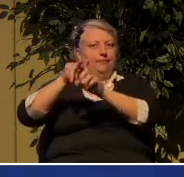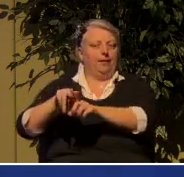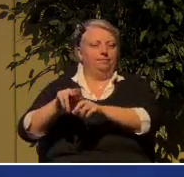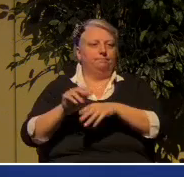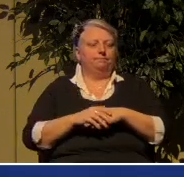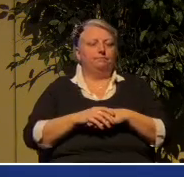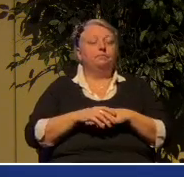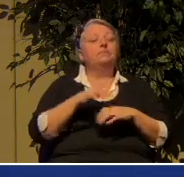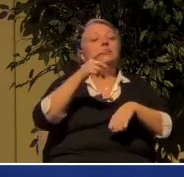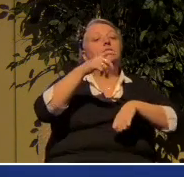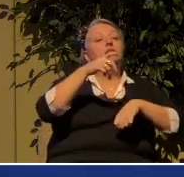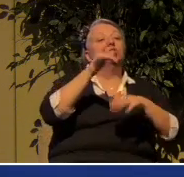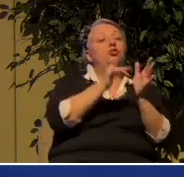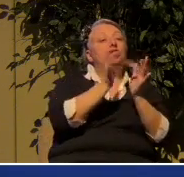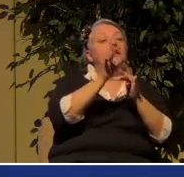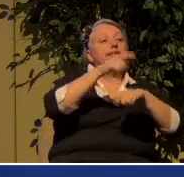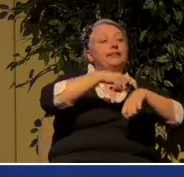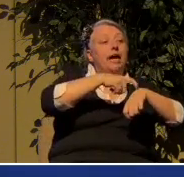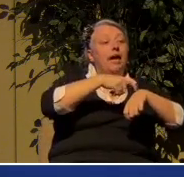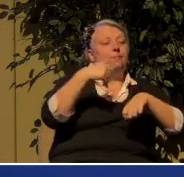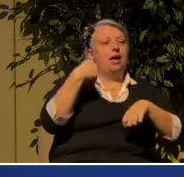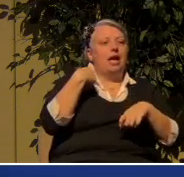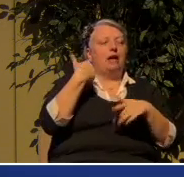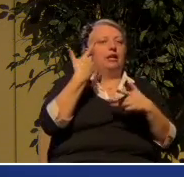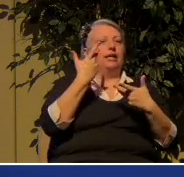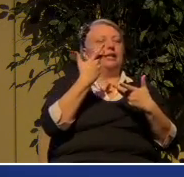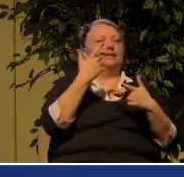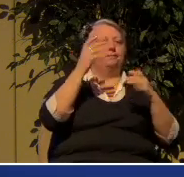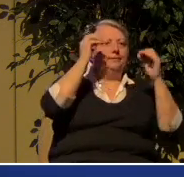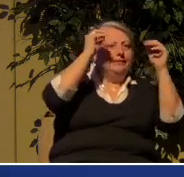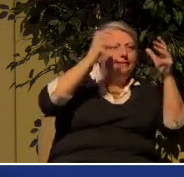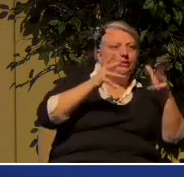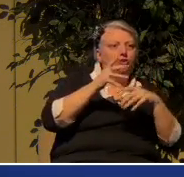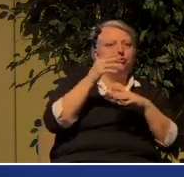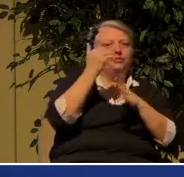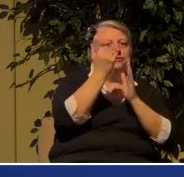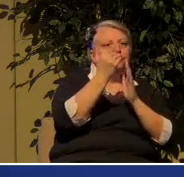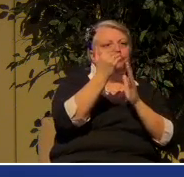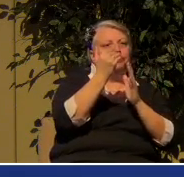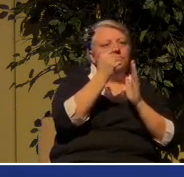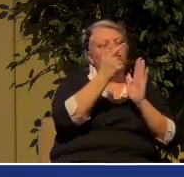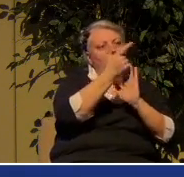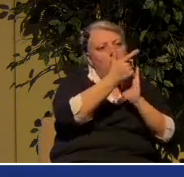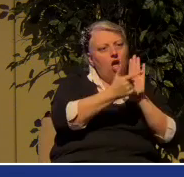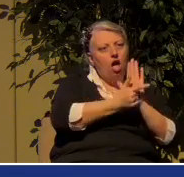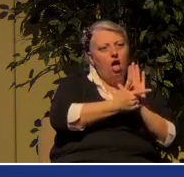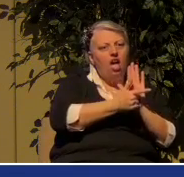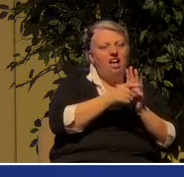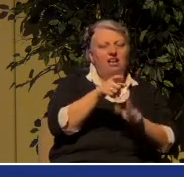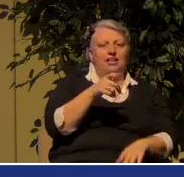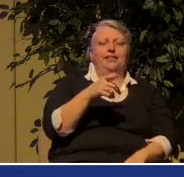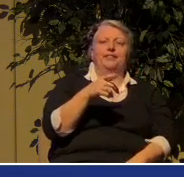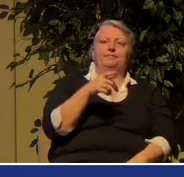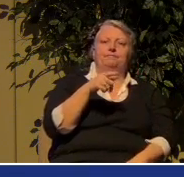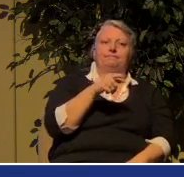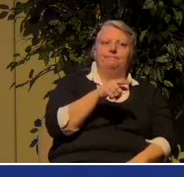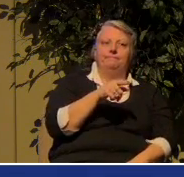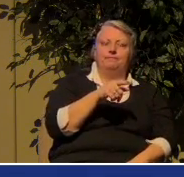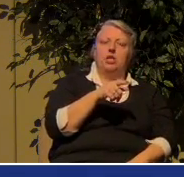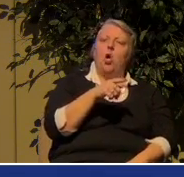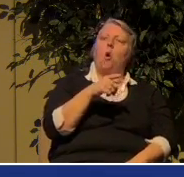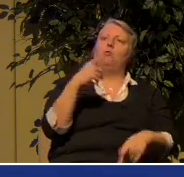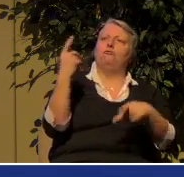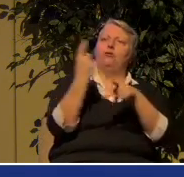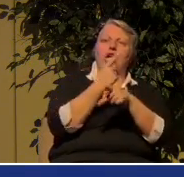scholars, the Pharisees and the teachers of the law, who had to figure out to a tee what keeping the law